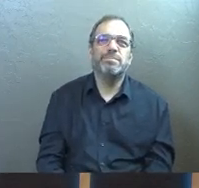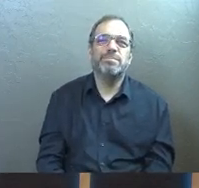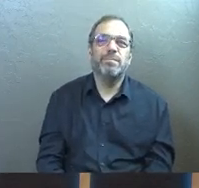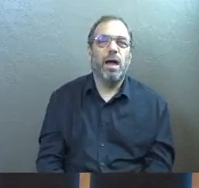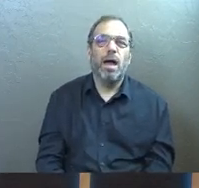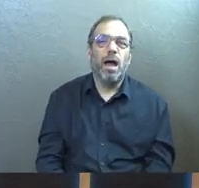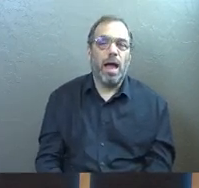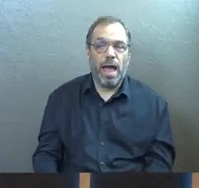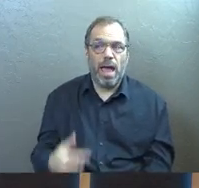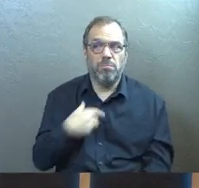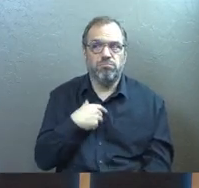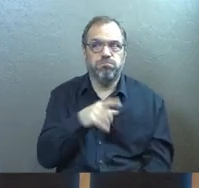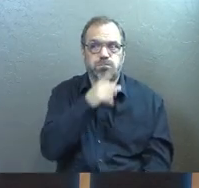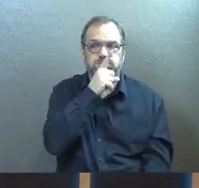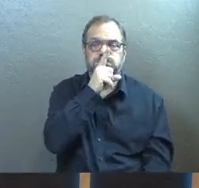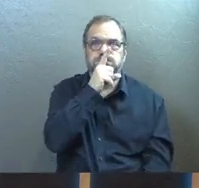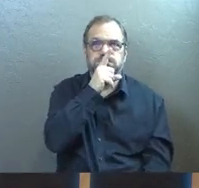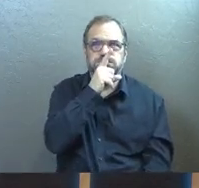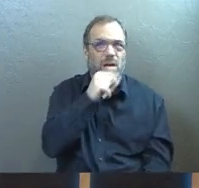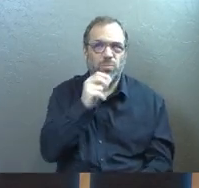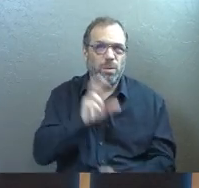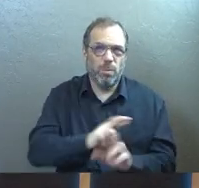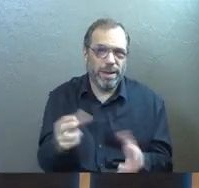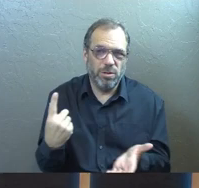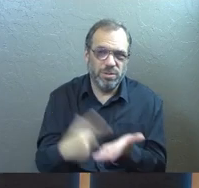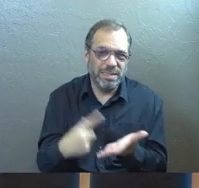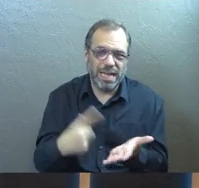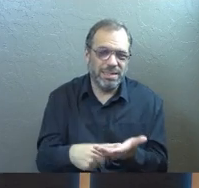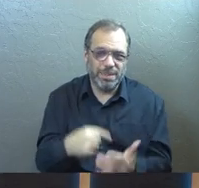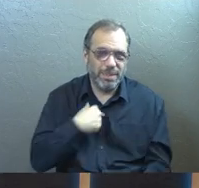And we didn't talk about it a lot then because we weren't ready to.